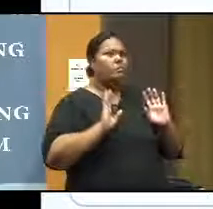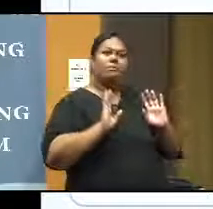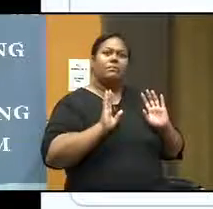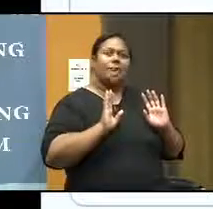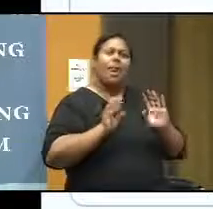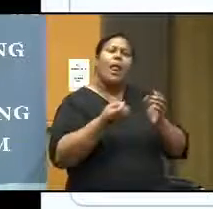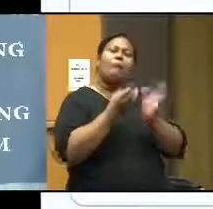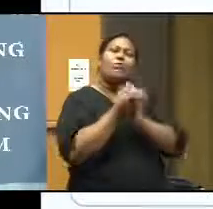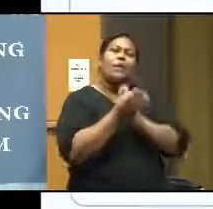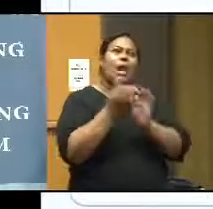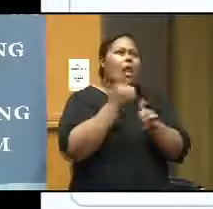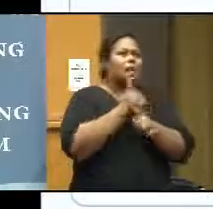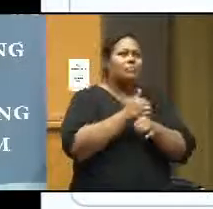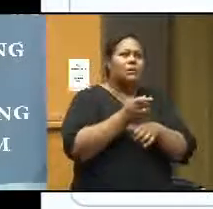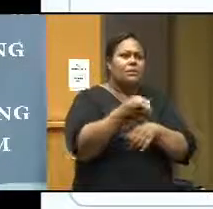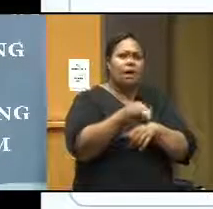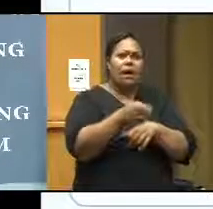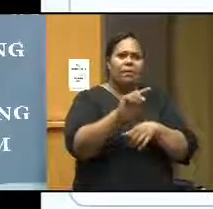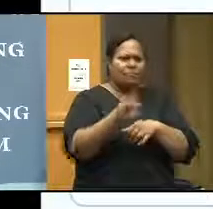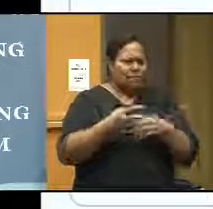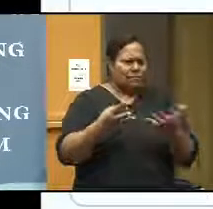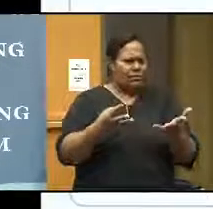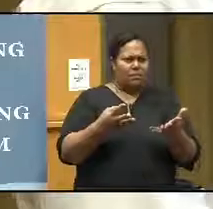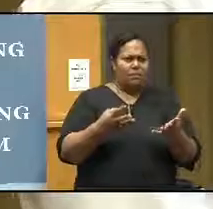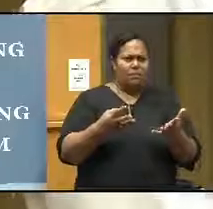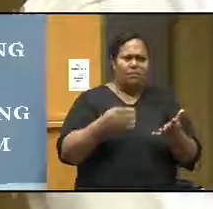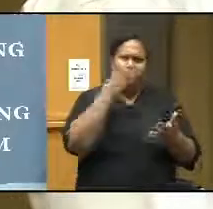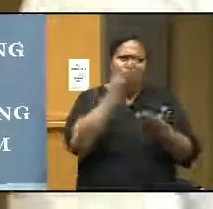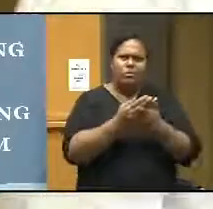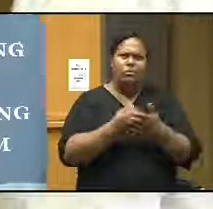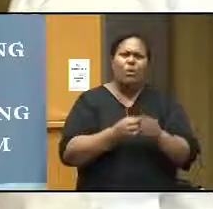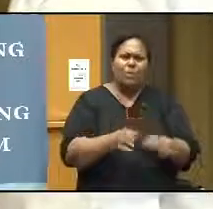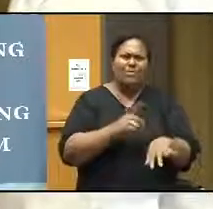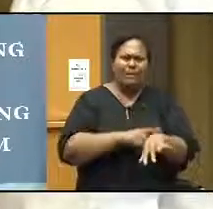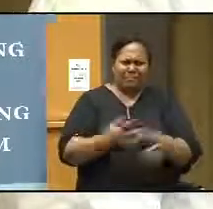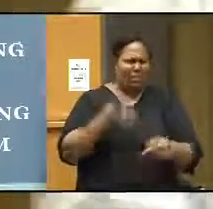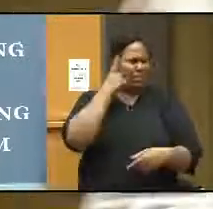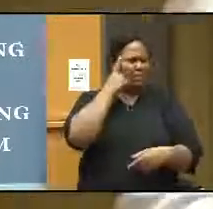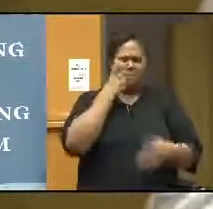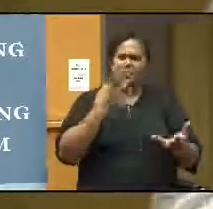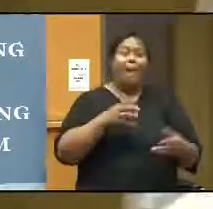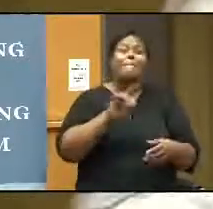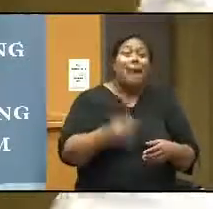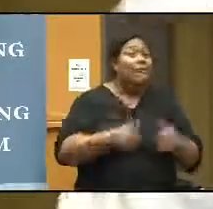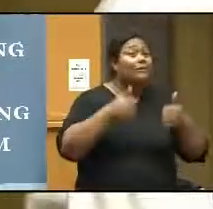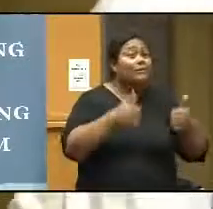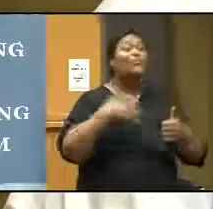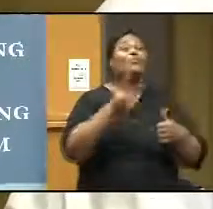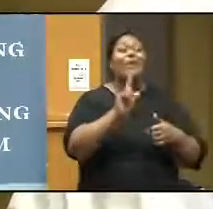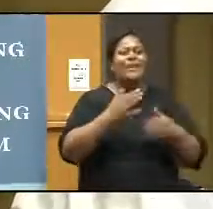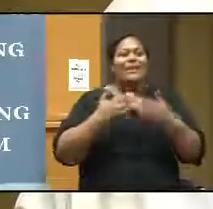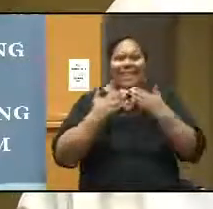is there. Why? There's no point of wasting the time to write the students. But they get worried. And then it's good always to acknowledge those things a little bit.